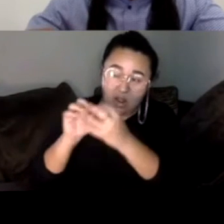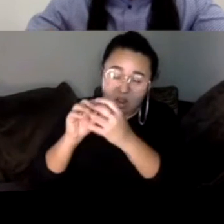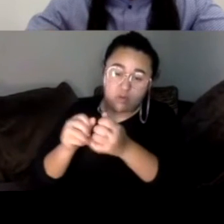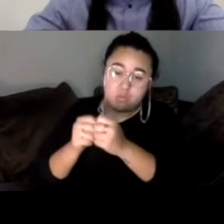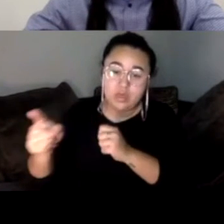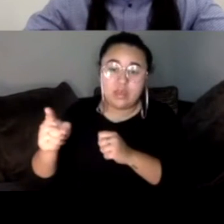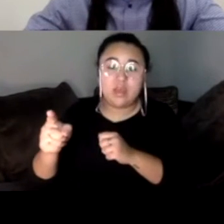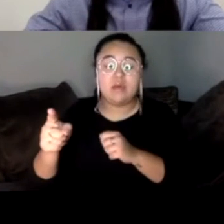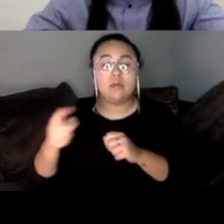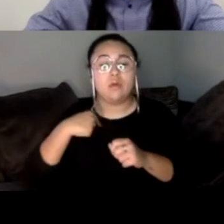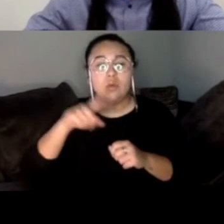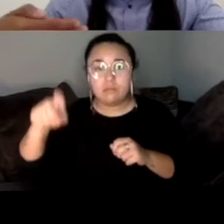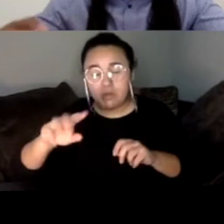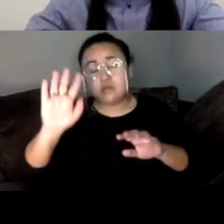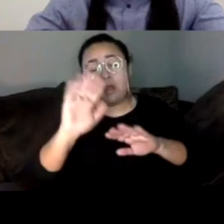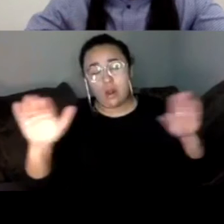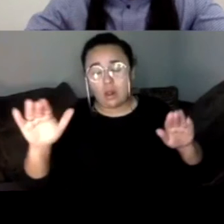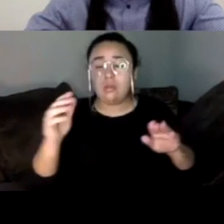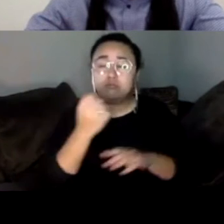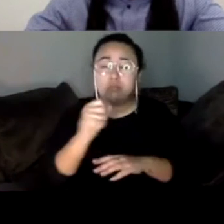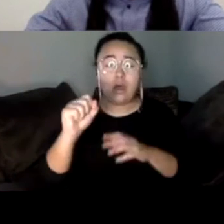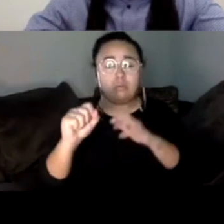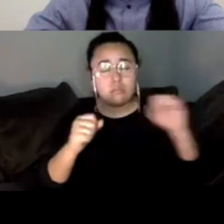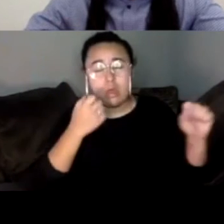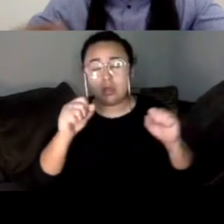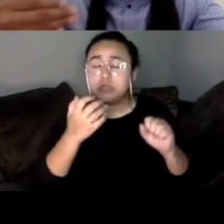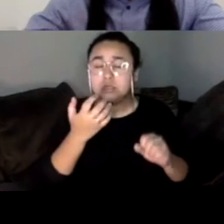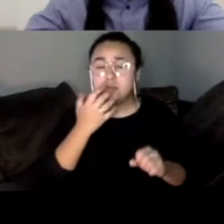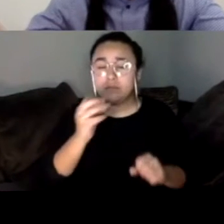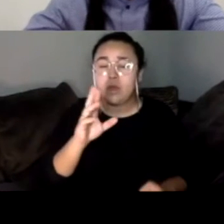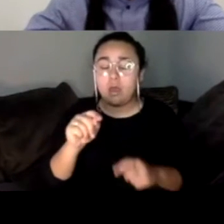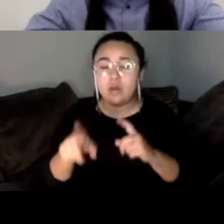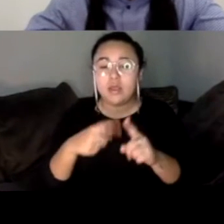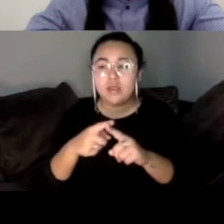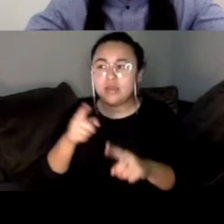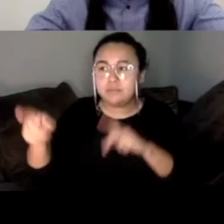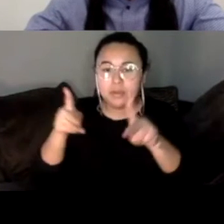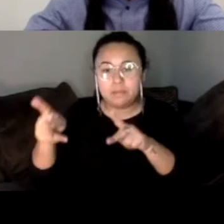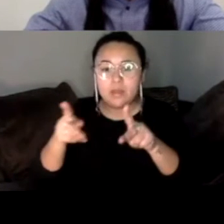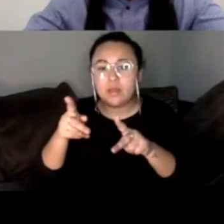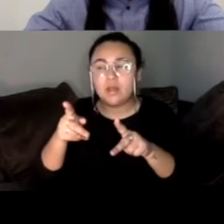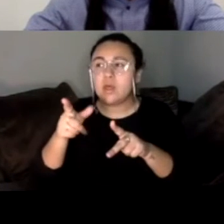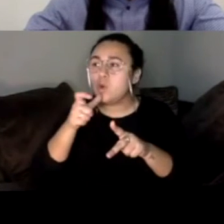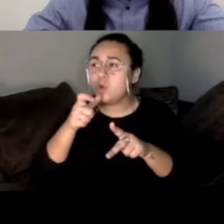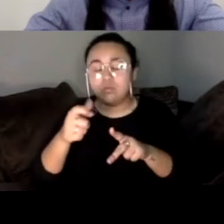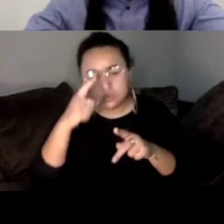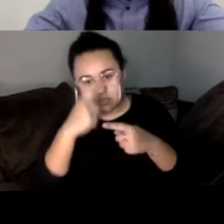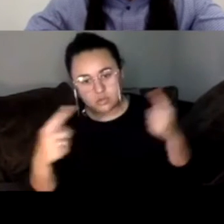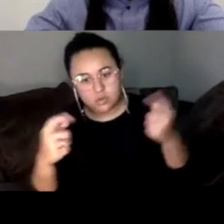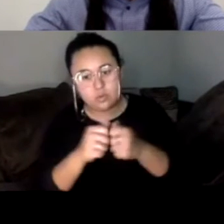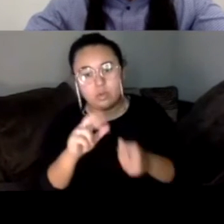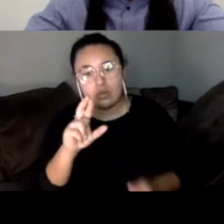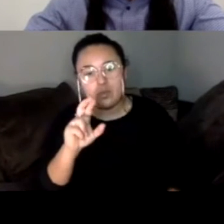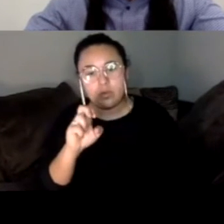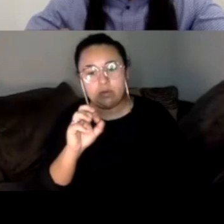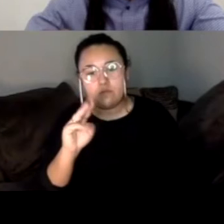megaphone to, you know, like to speak out against, um, you know, people led like reforms, like through the ballot. I think like that's also